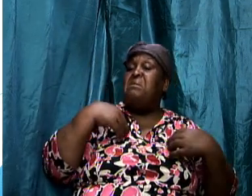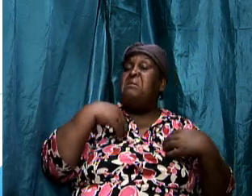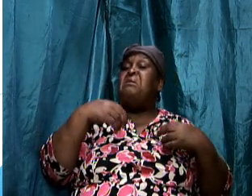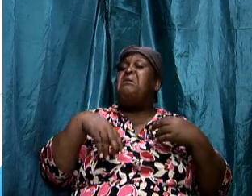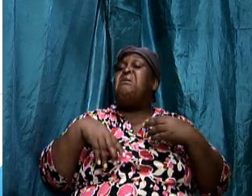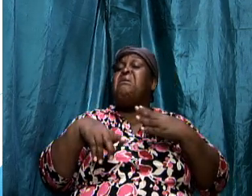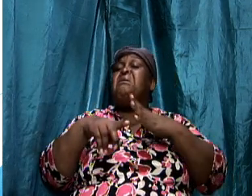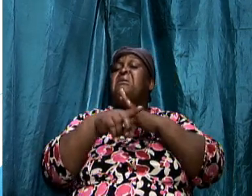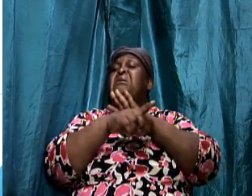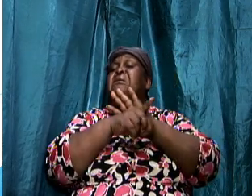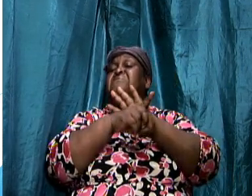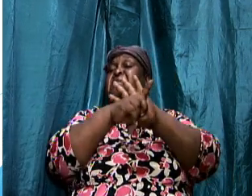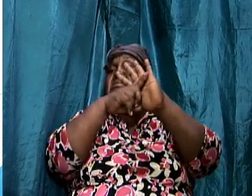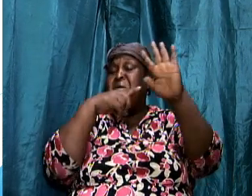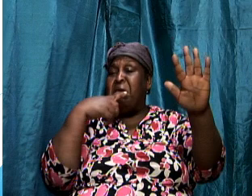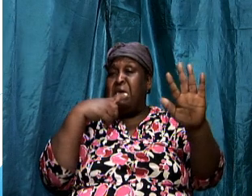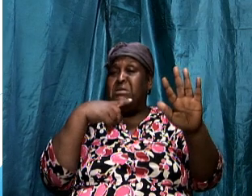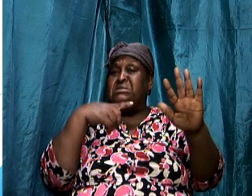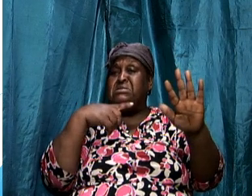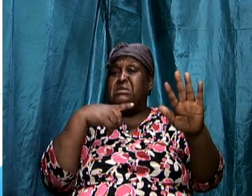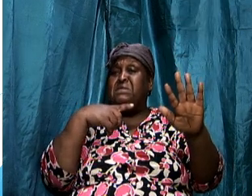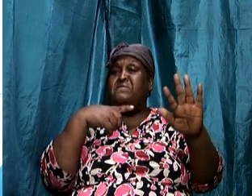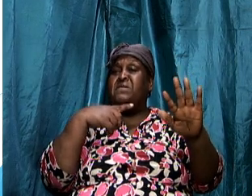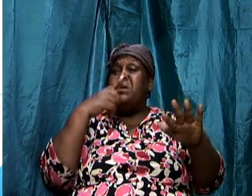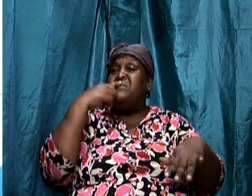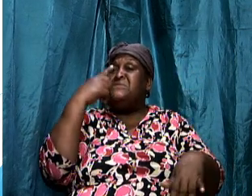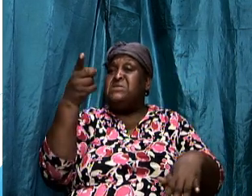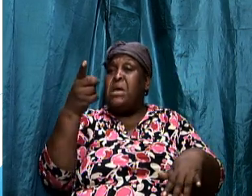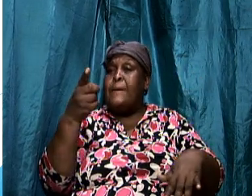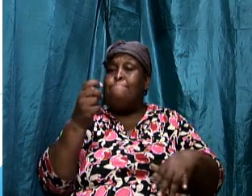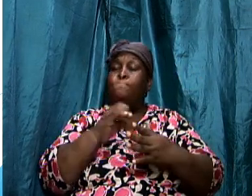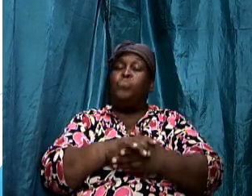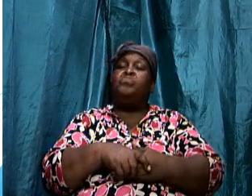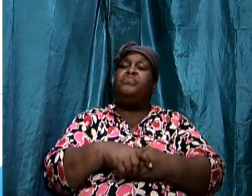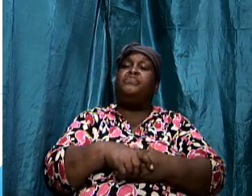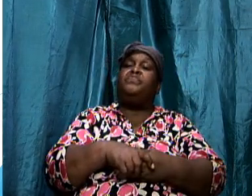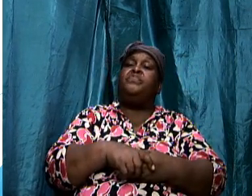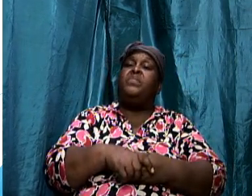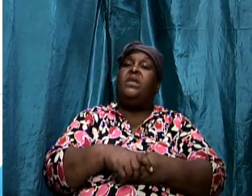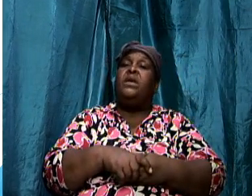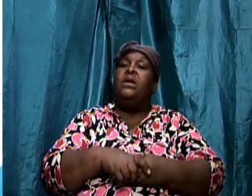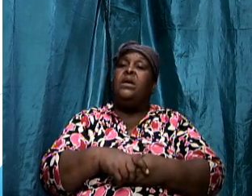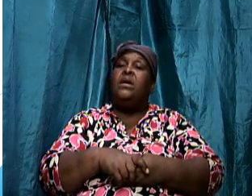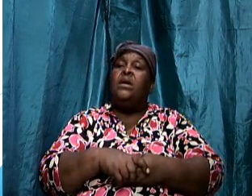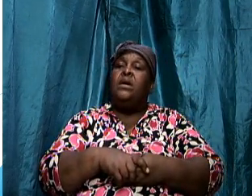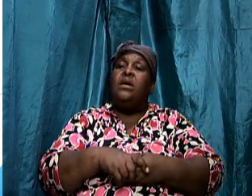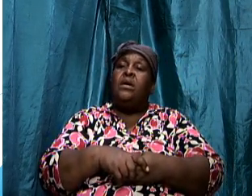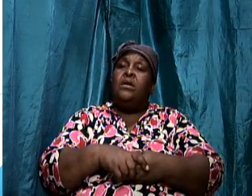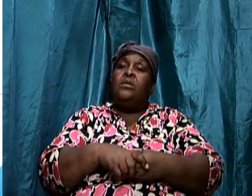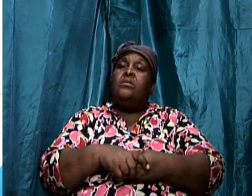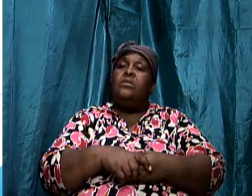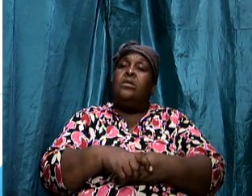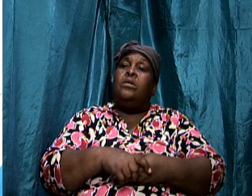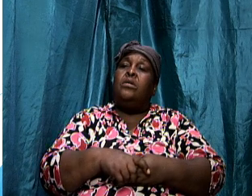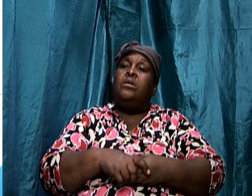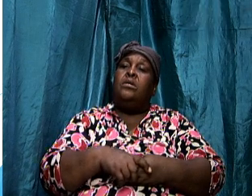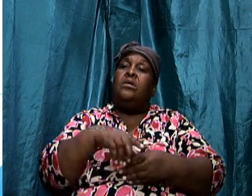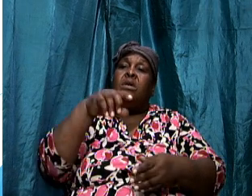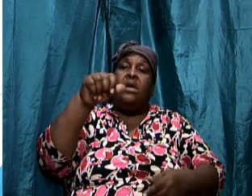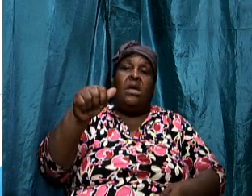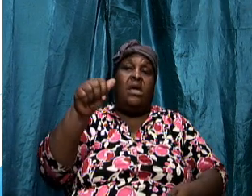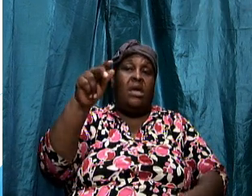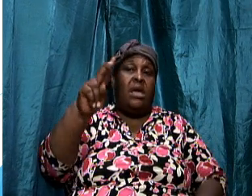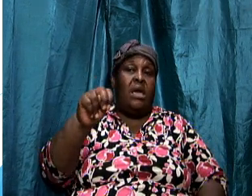remember we said the adversary is from the greek word anti-dikos and anti